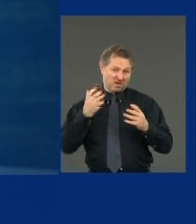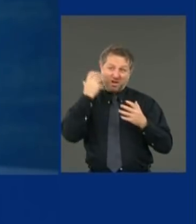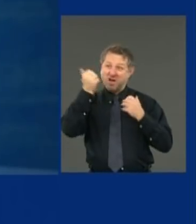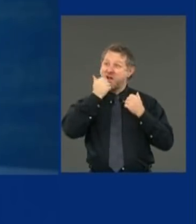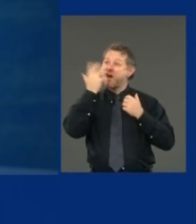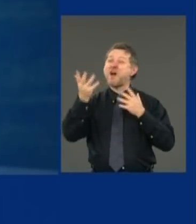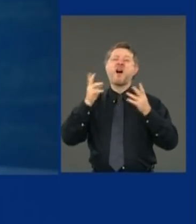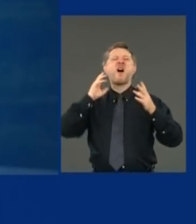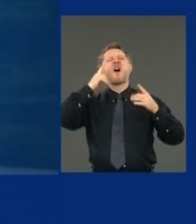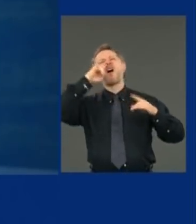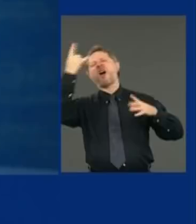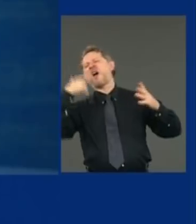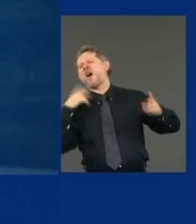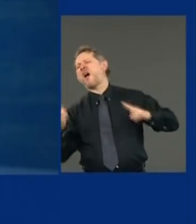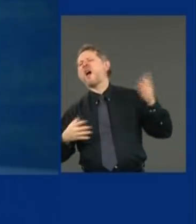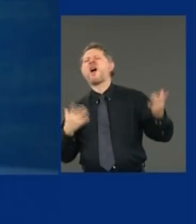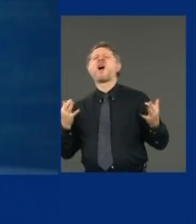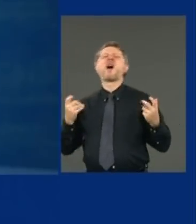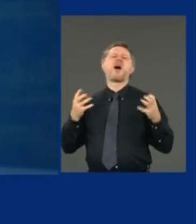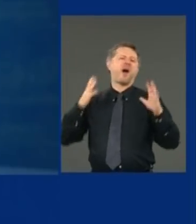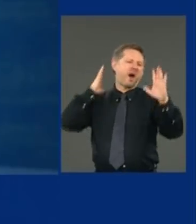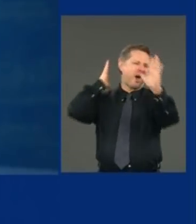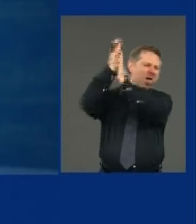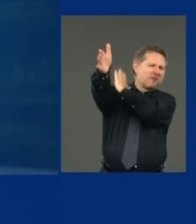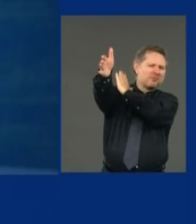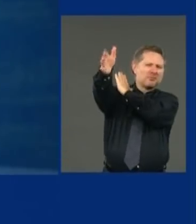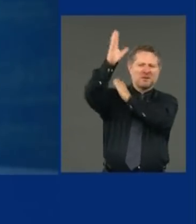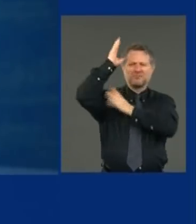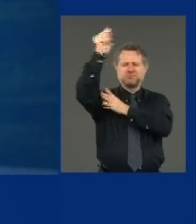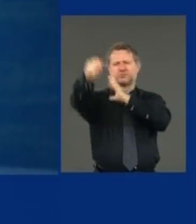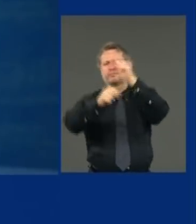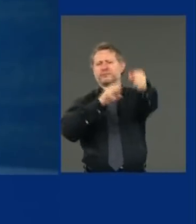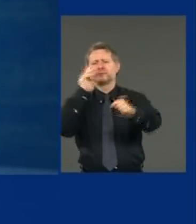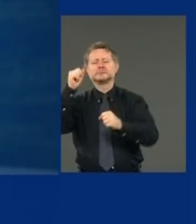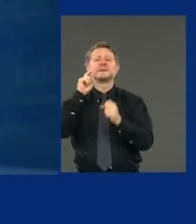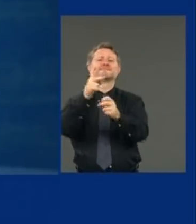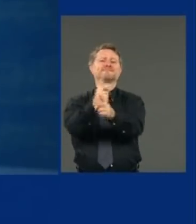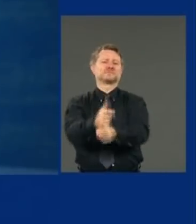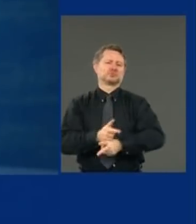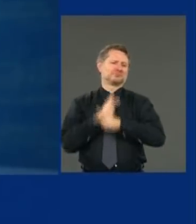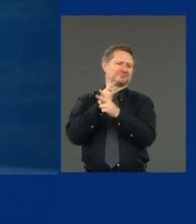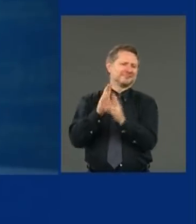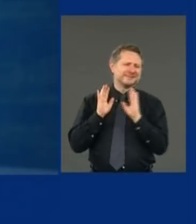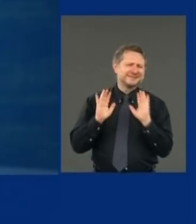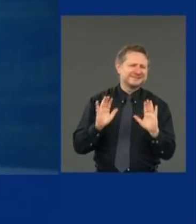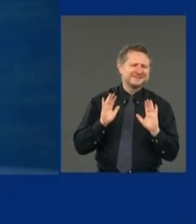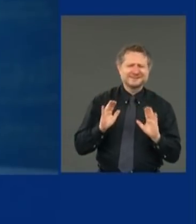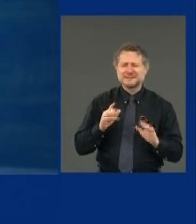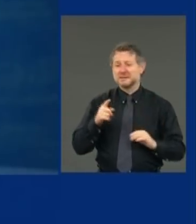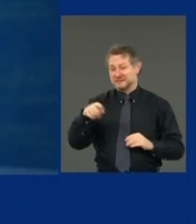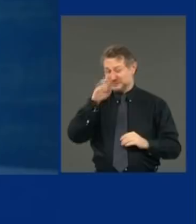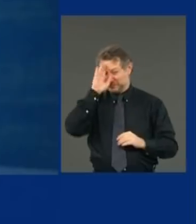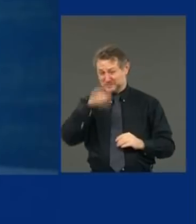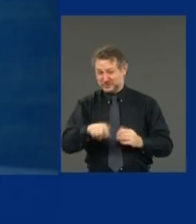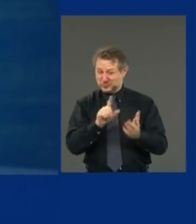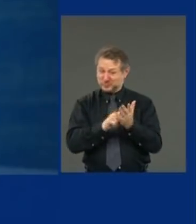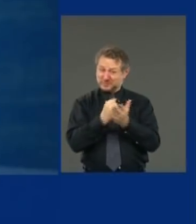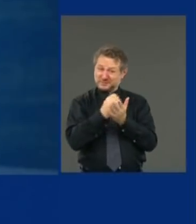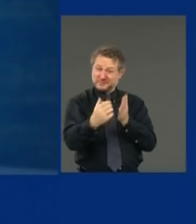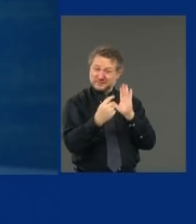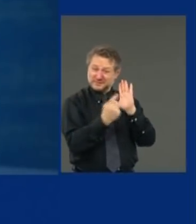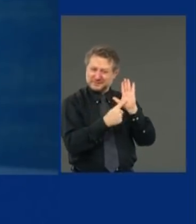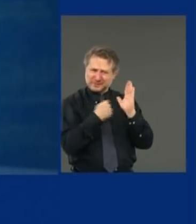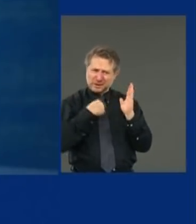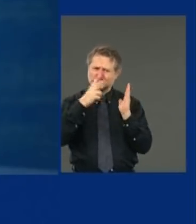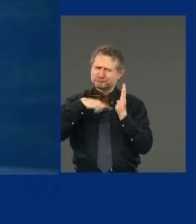tremendous energy to get out. You have to remain vigilant. You read in the papers that they're talking now about